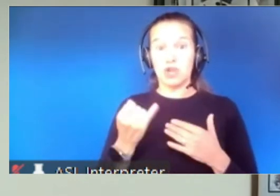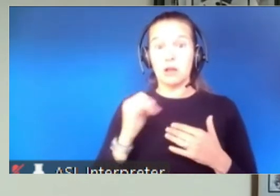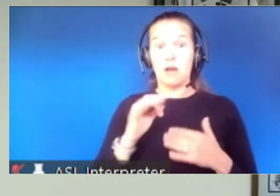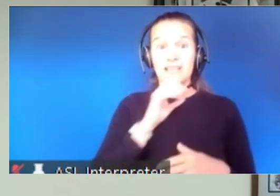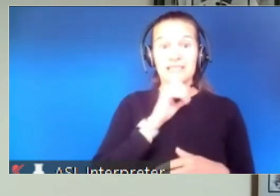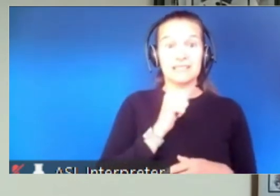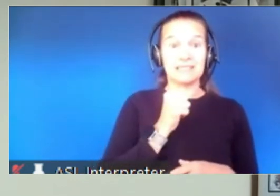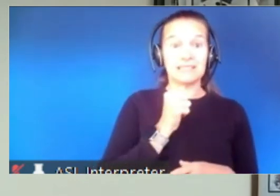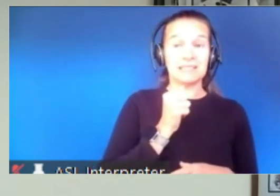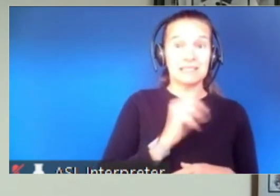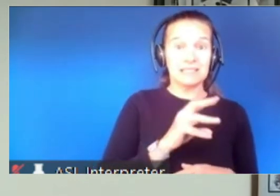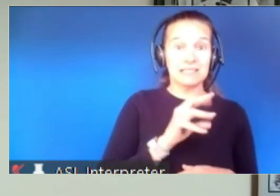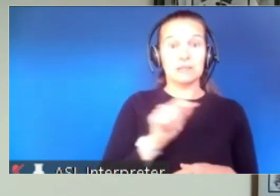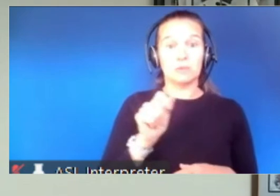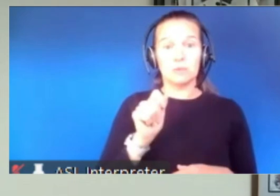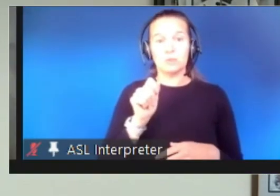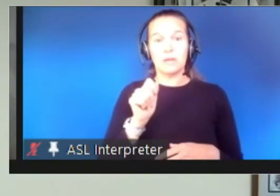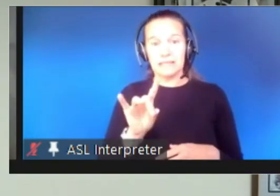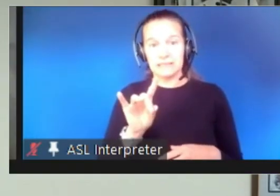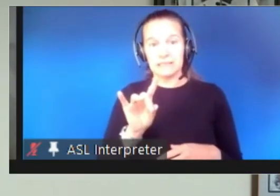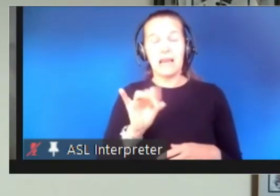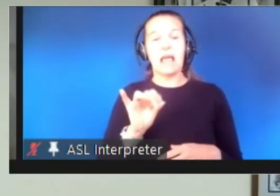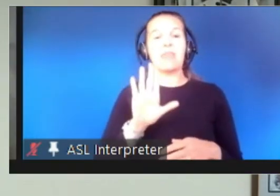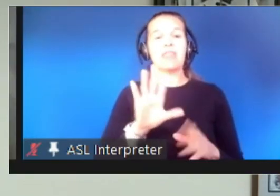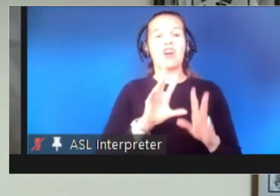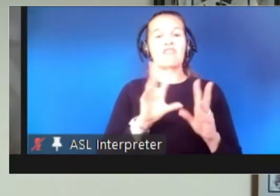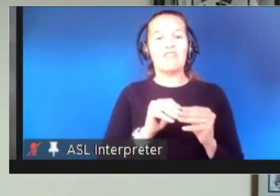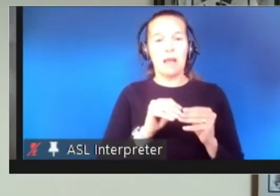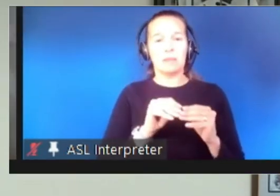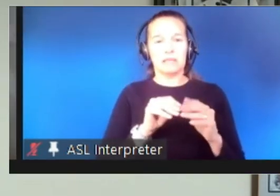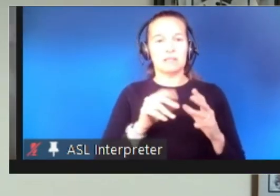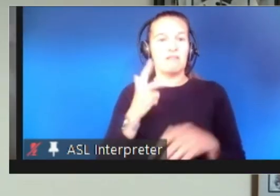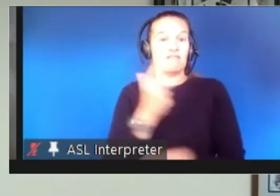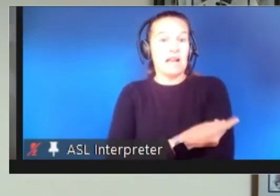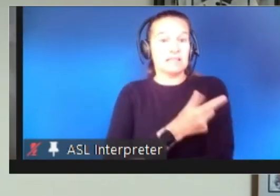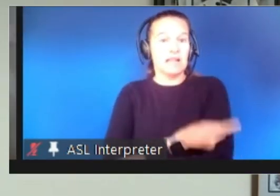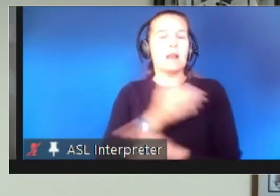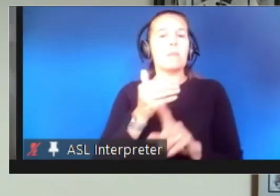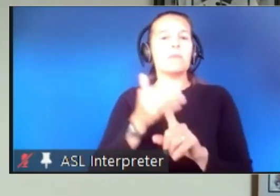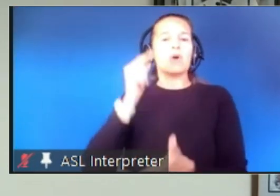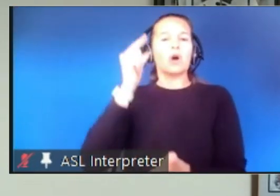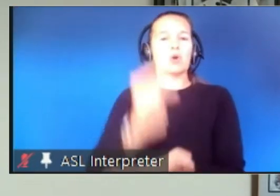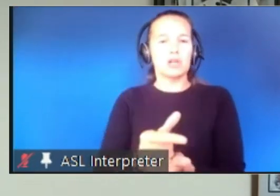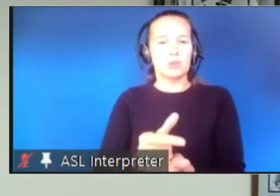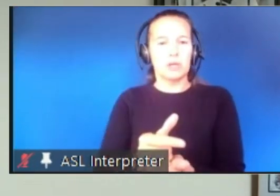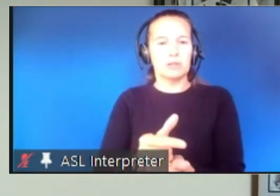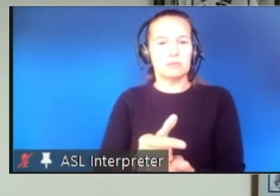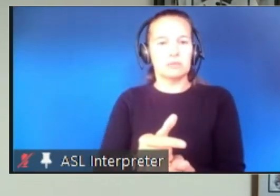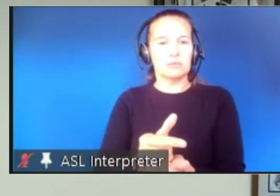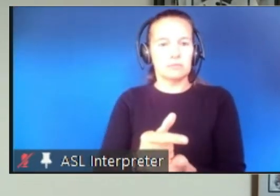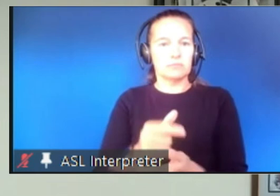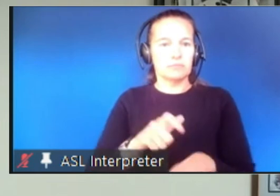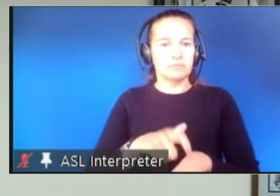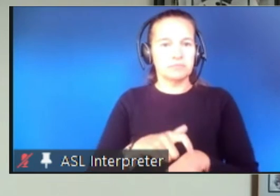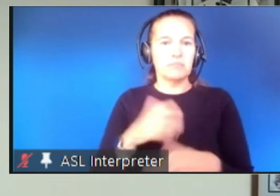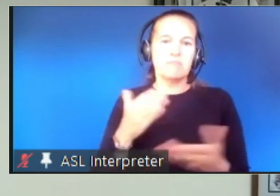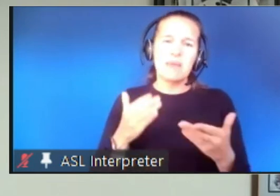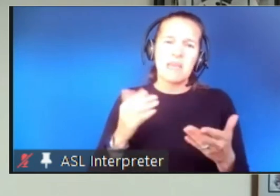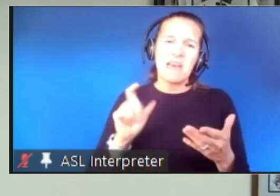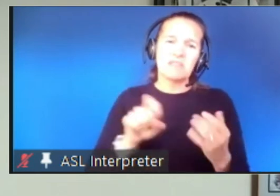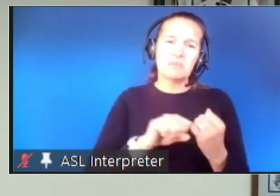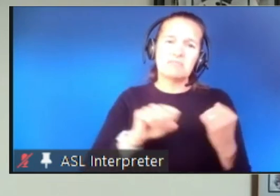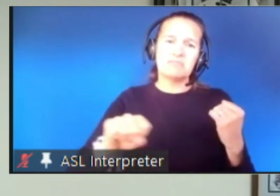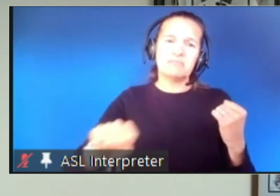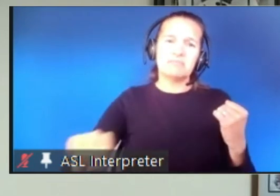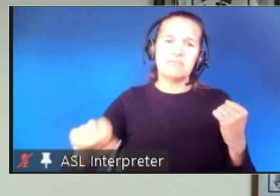years old and their families vaccinated before graduation. We may have to go longer depending upon the